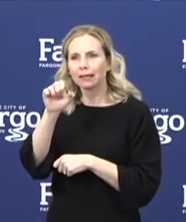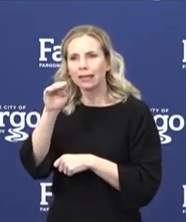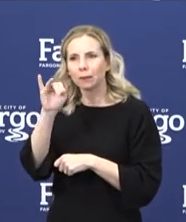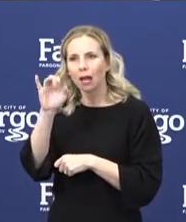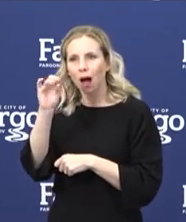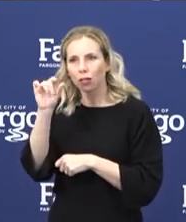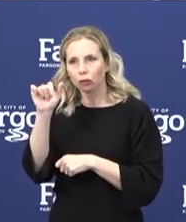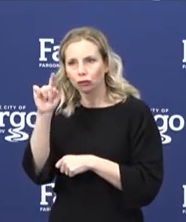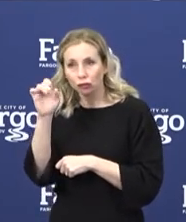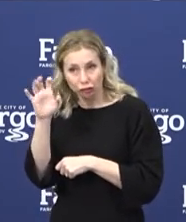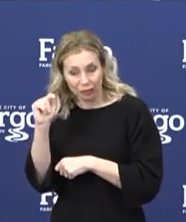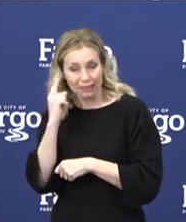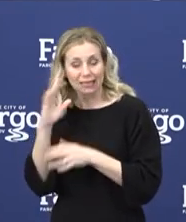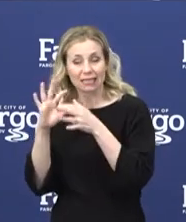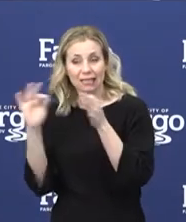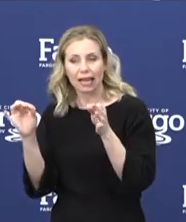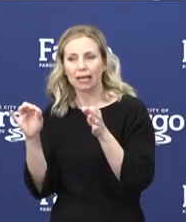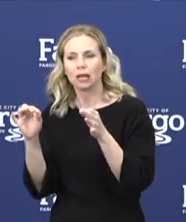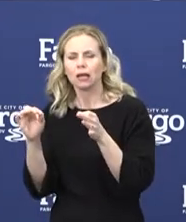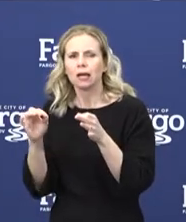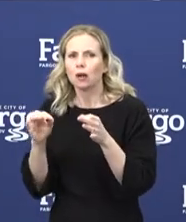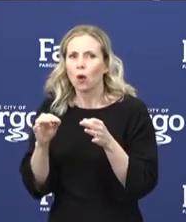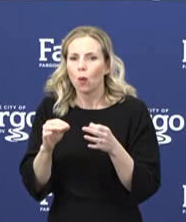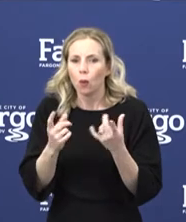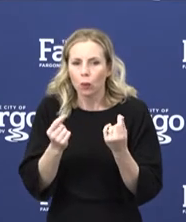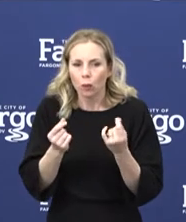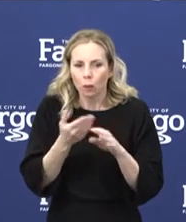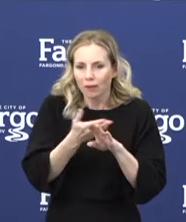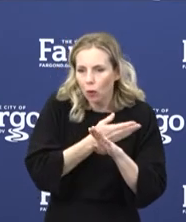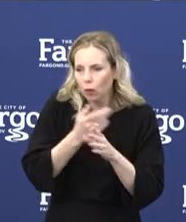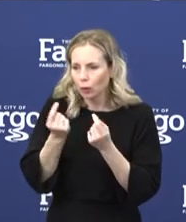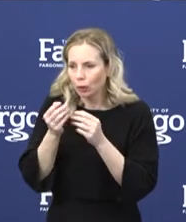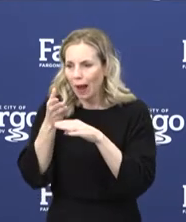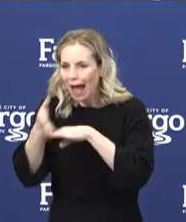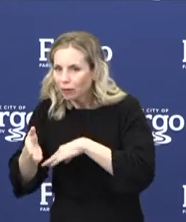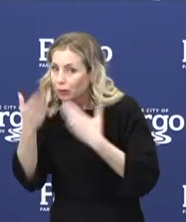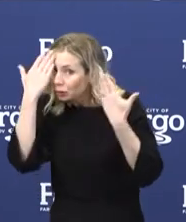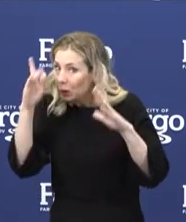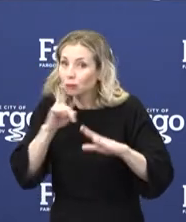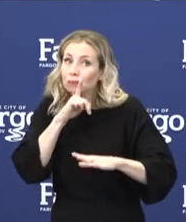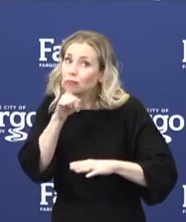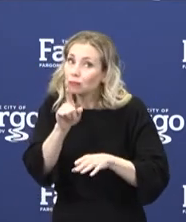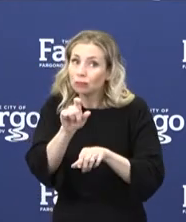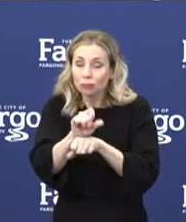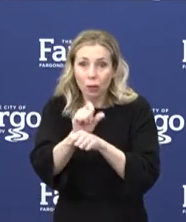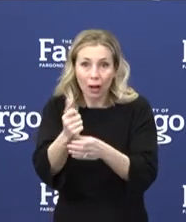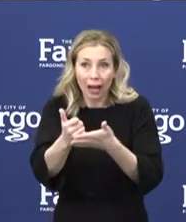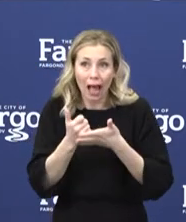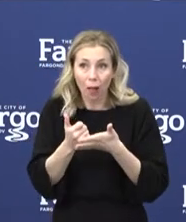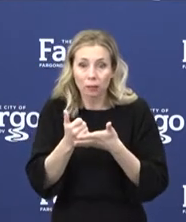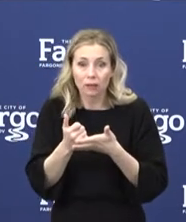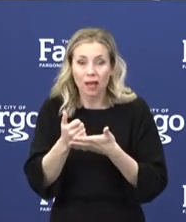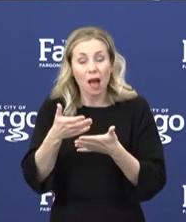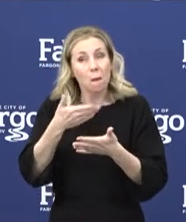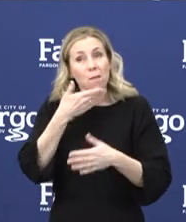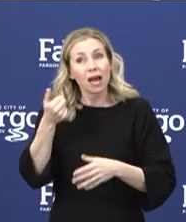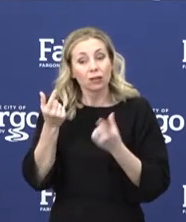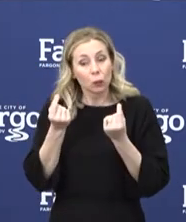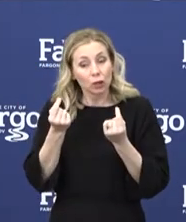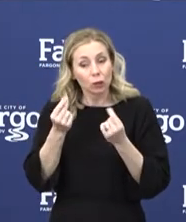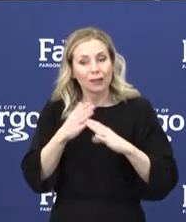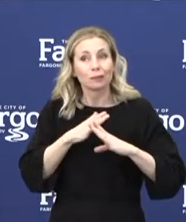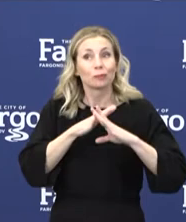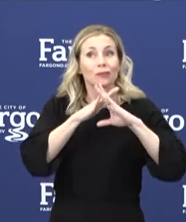if what you did personally helped. That's the nature of public health. When the best way to save lives is to prevent a disease rather than treat it,